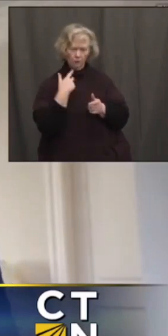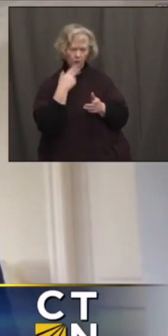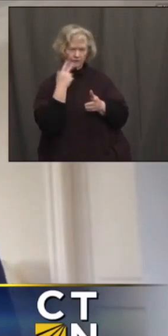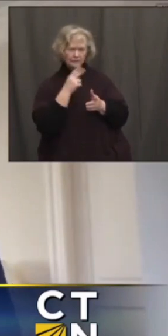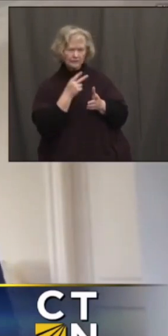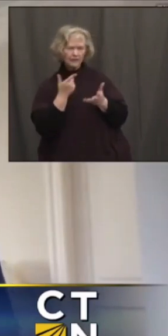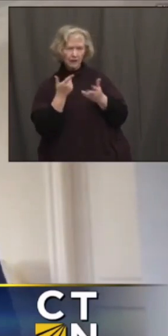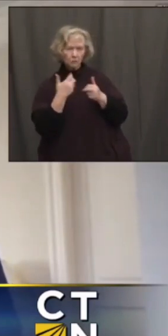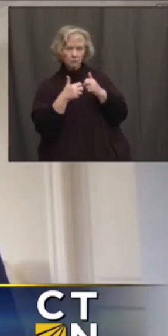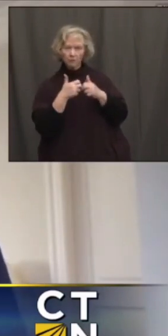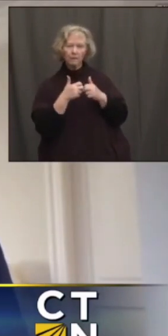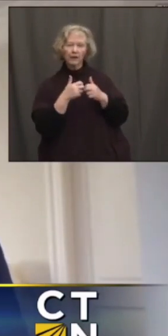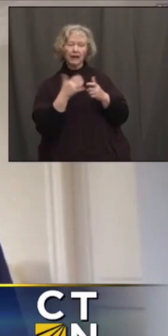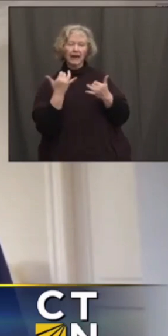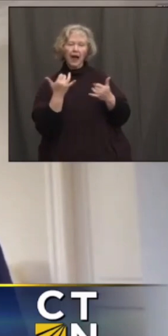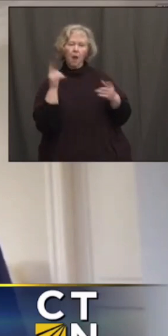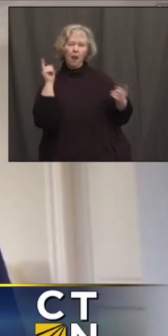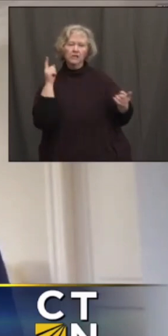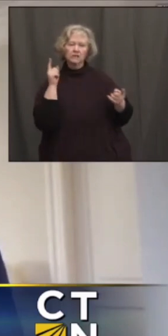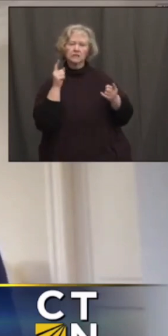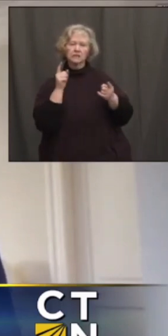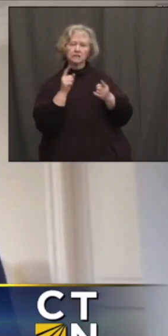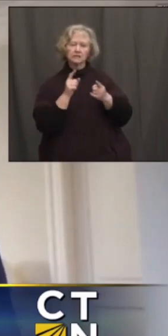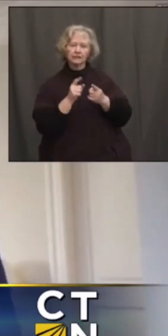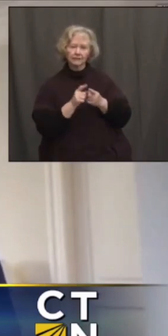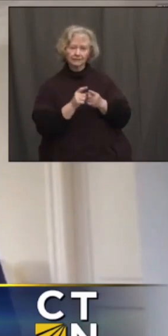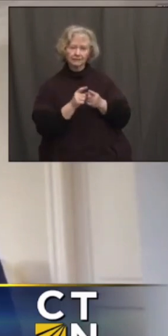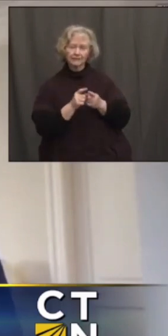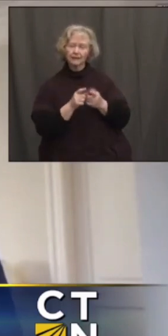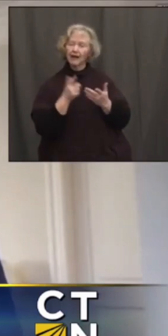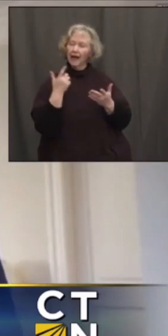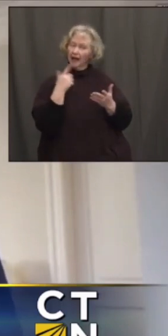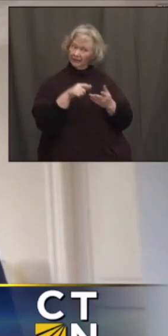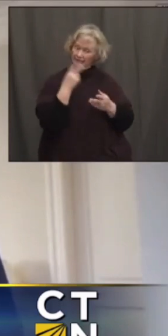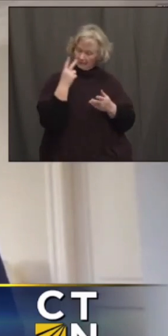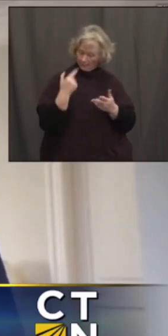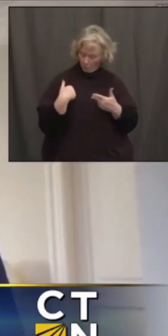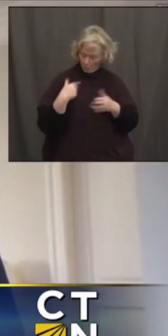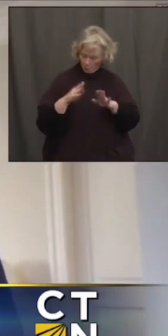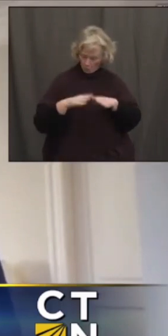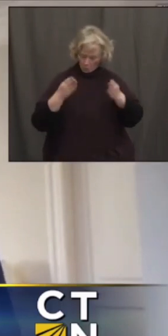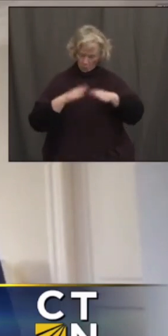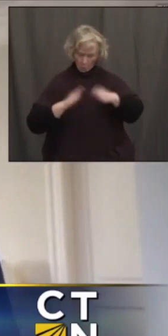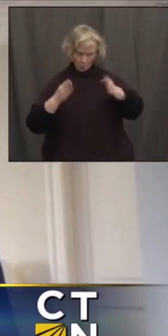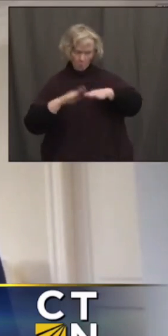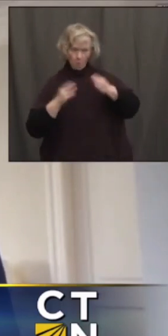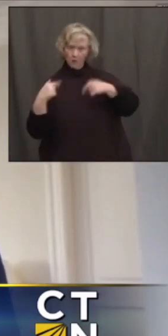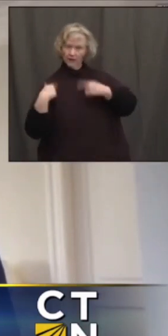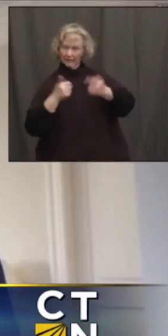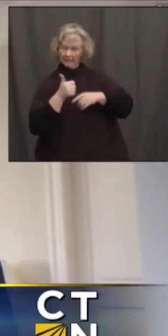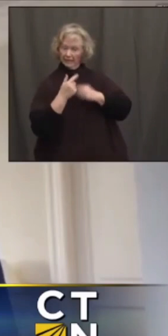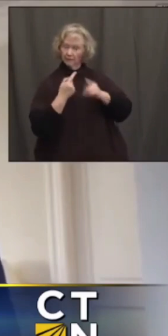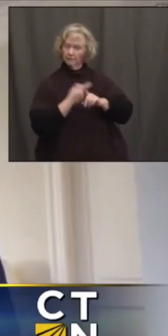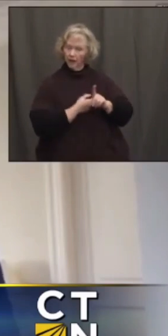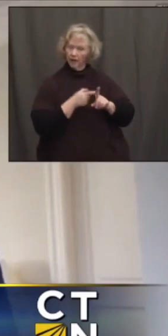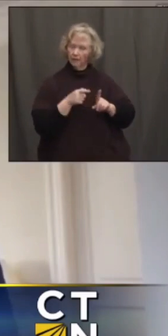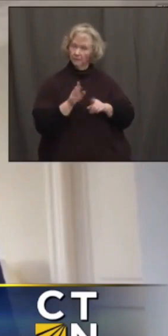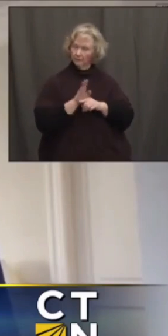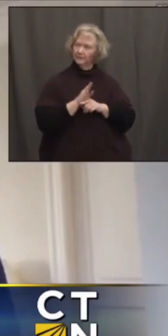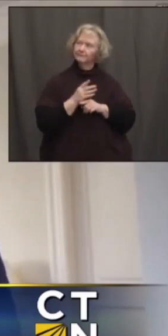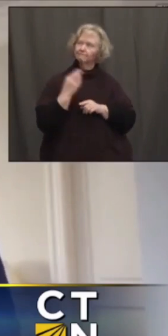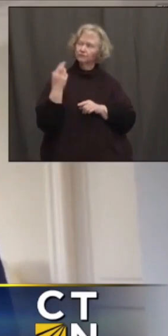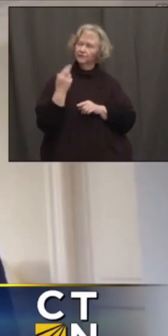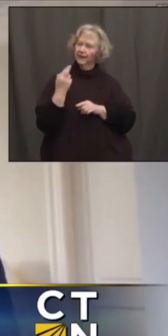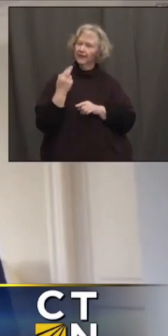I think that's a function of we're 12 months into the pandemic now, and we've been open, reopened for 10 months. Businesses and consumers, they